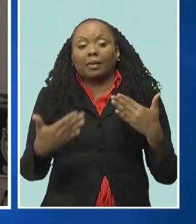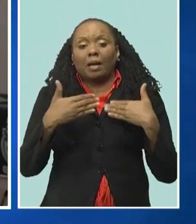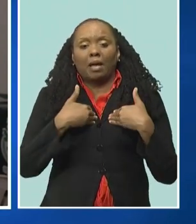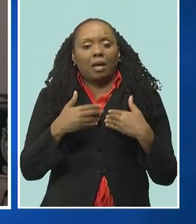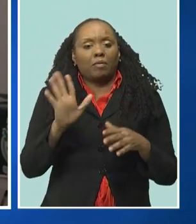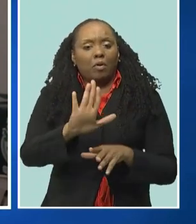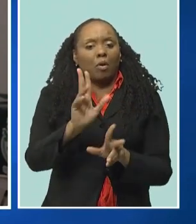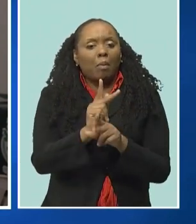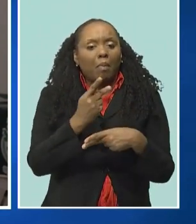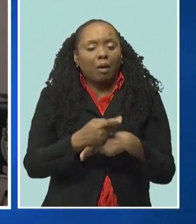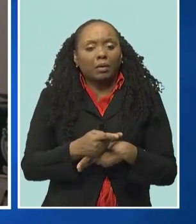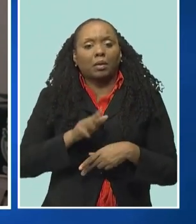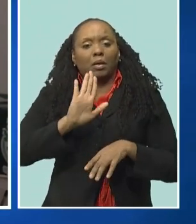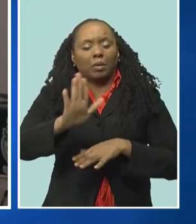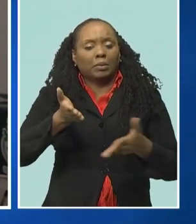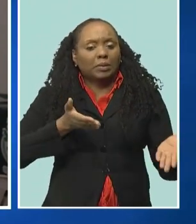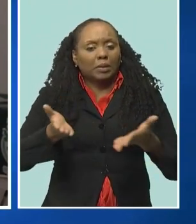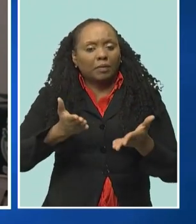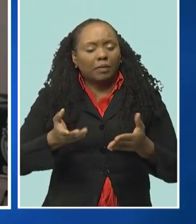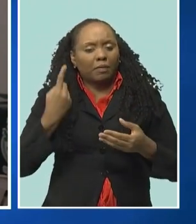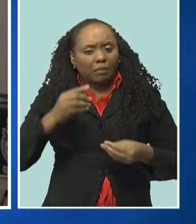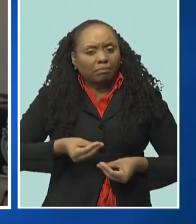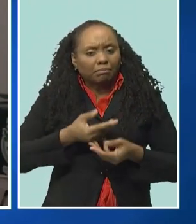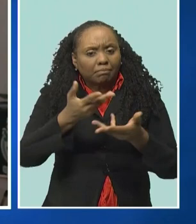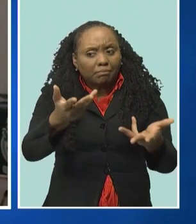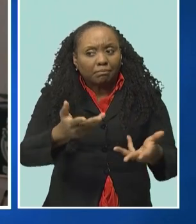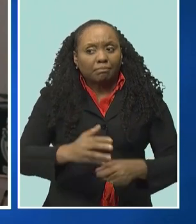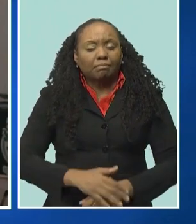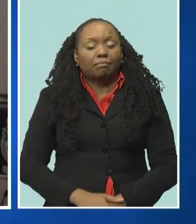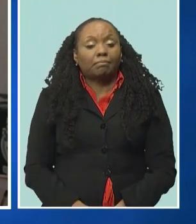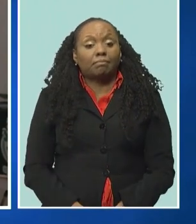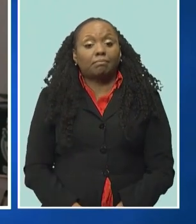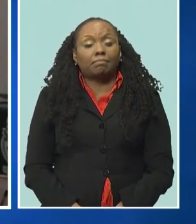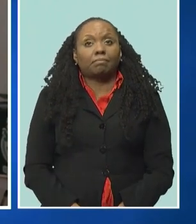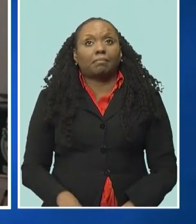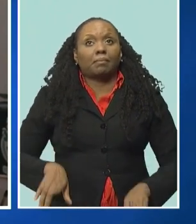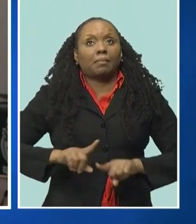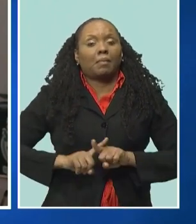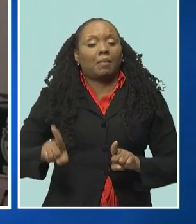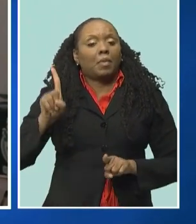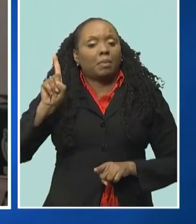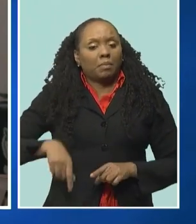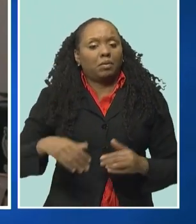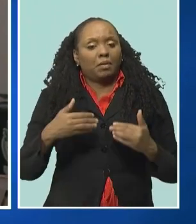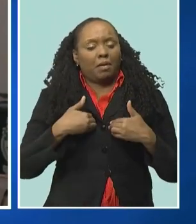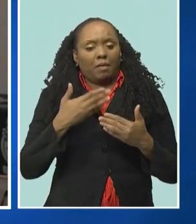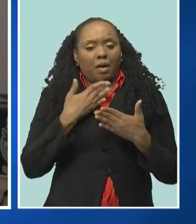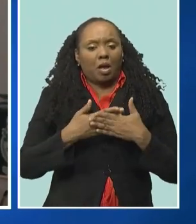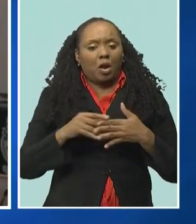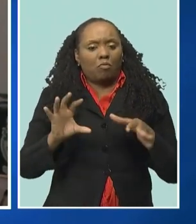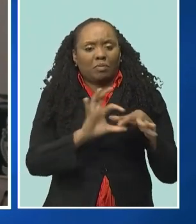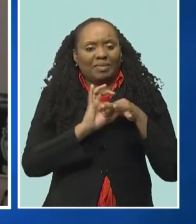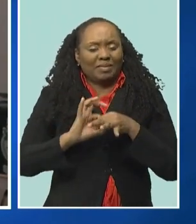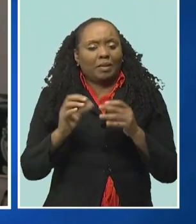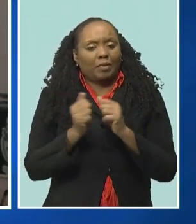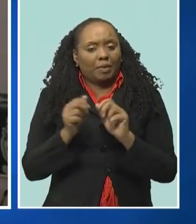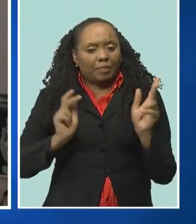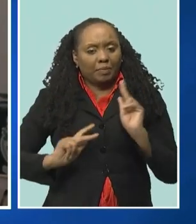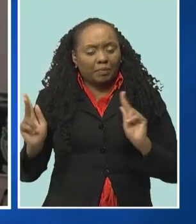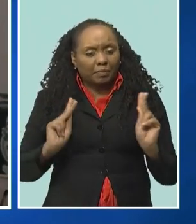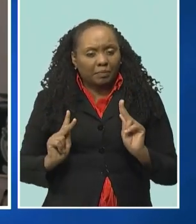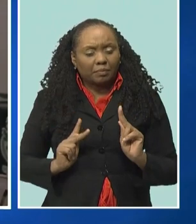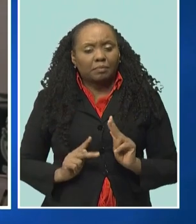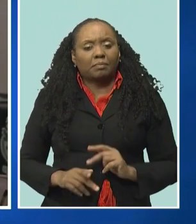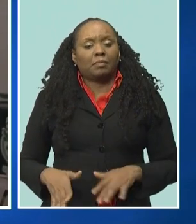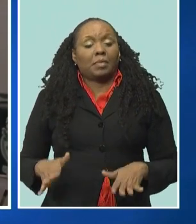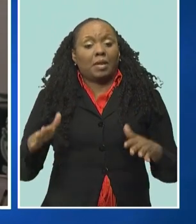product, it's great that you have that service but you have to be able to build relationships with people, have the right